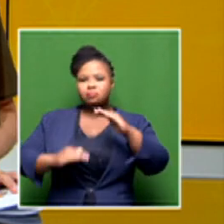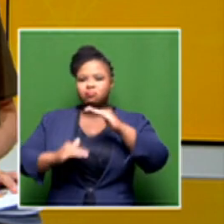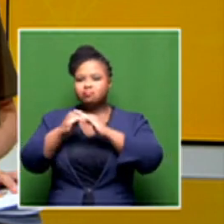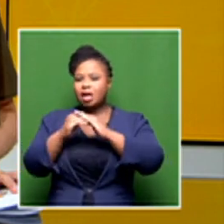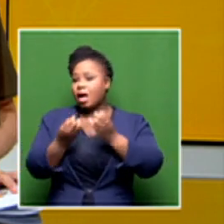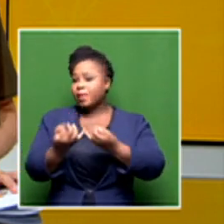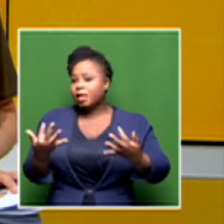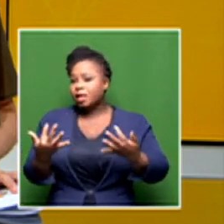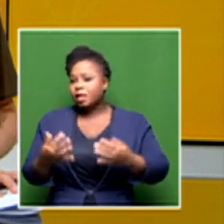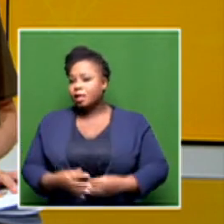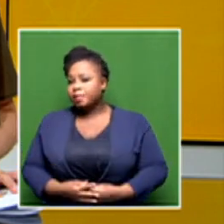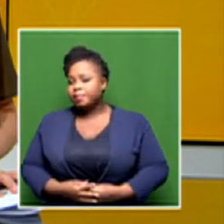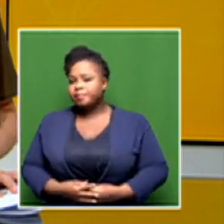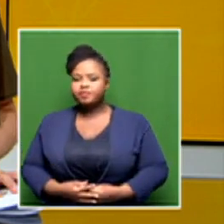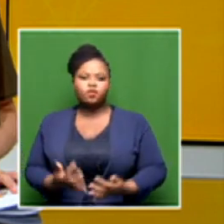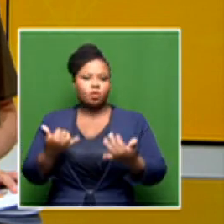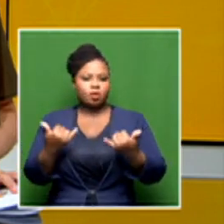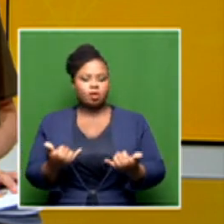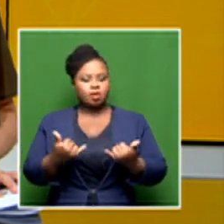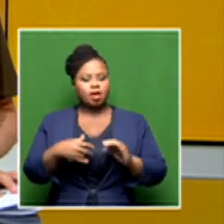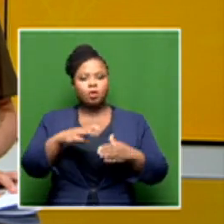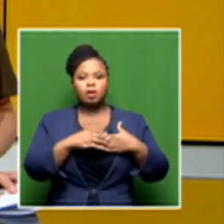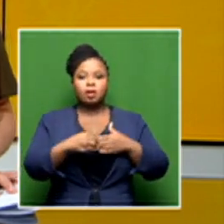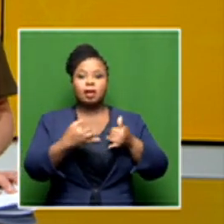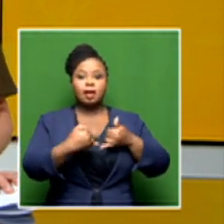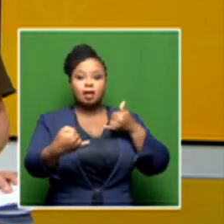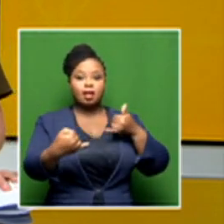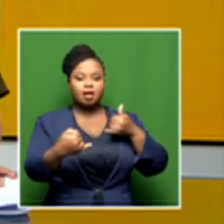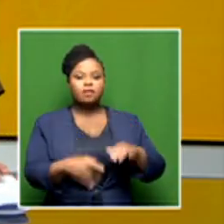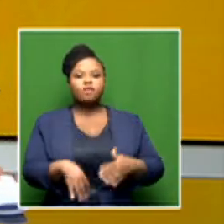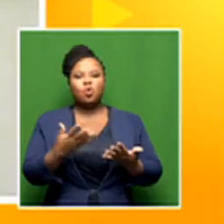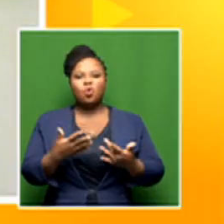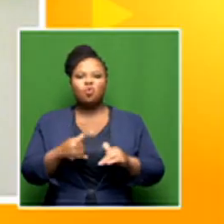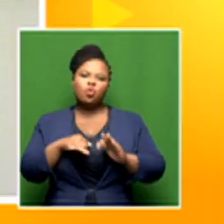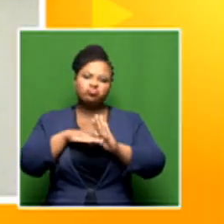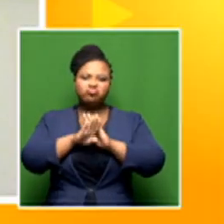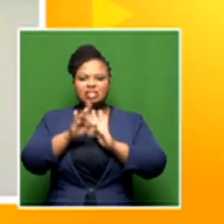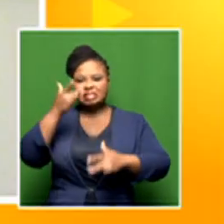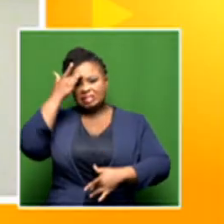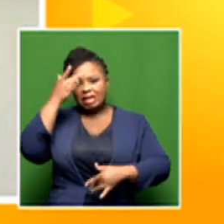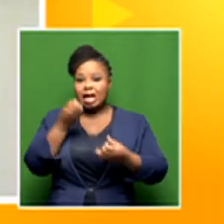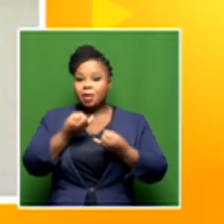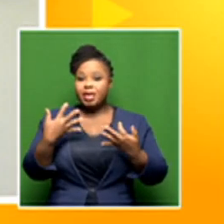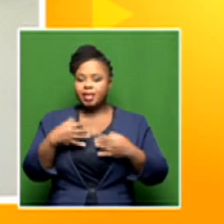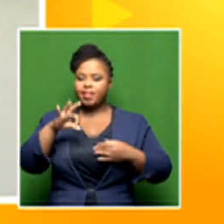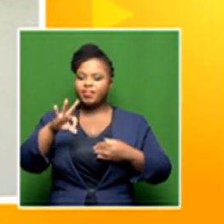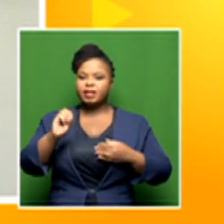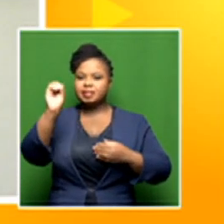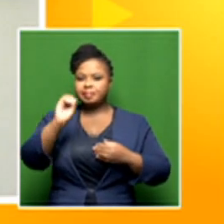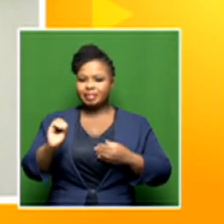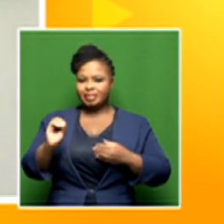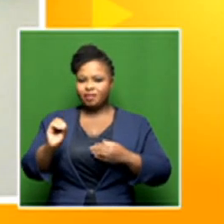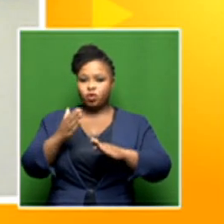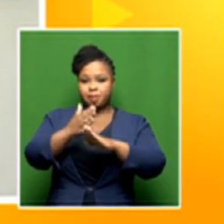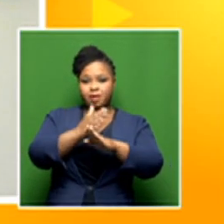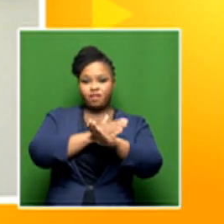So currently, according to the adopted guidelines, the technical definition of case threshold is 30% of the previous